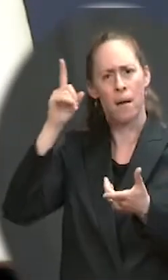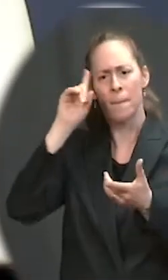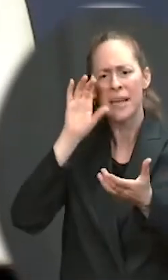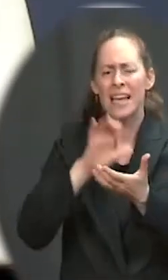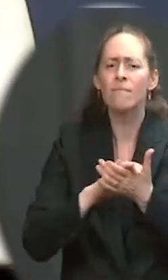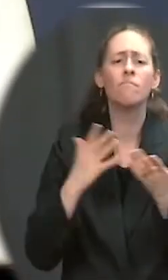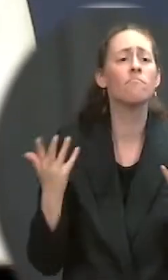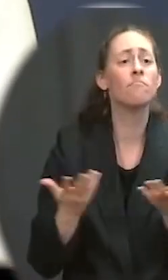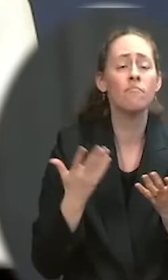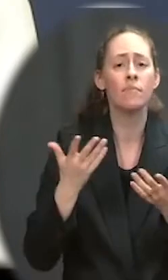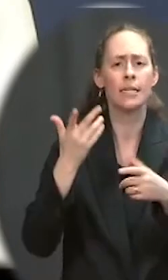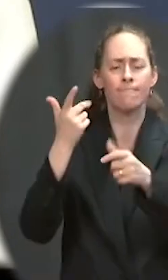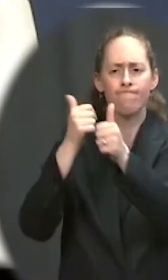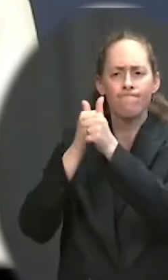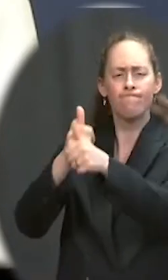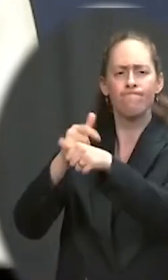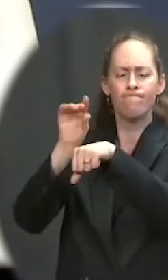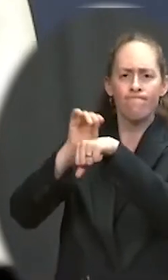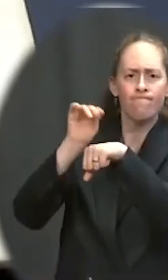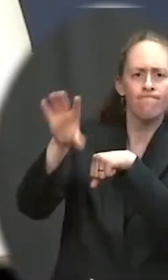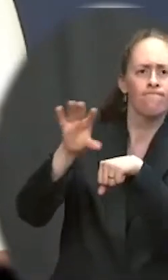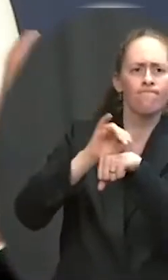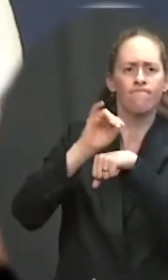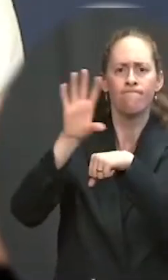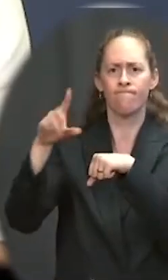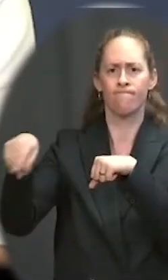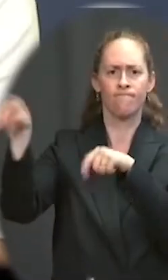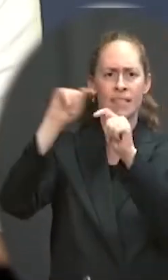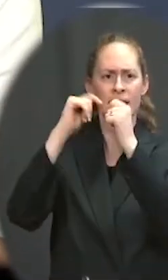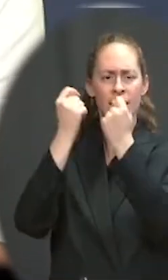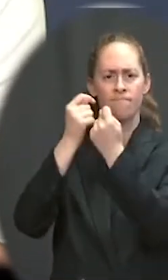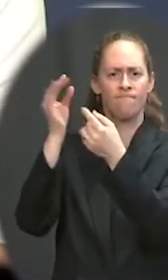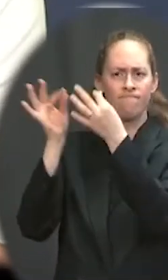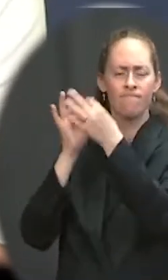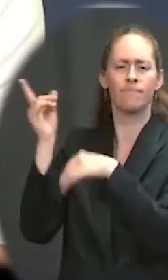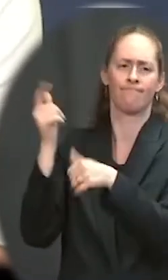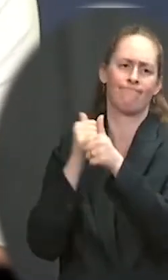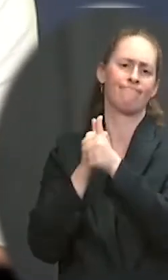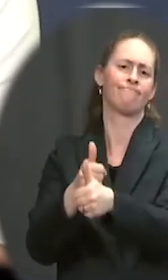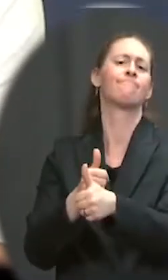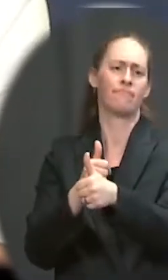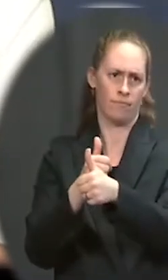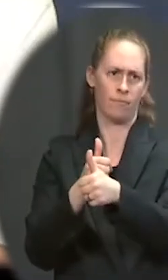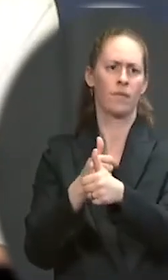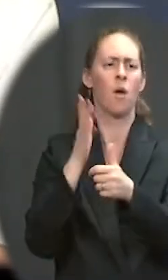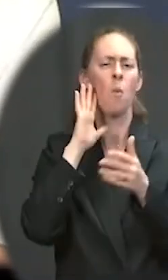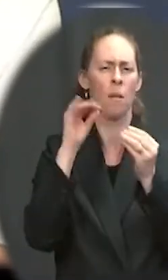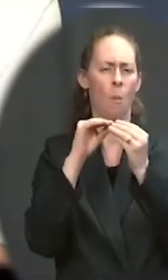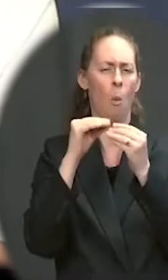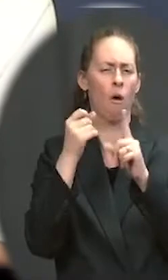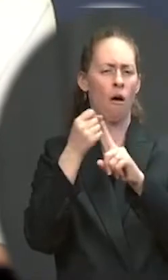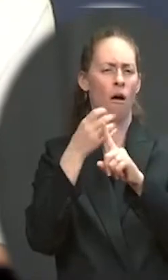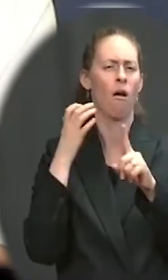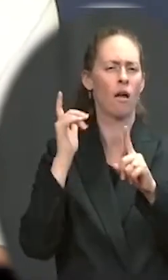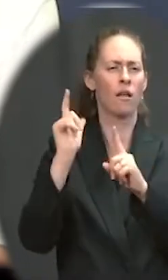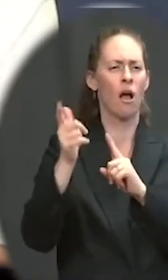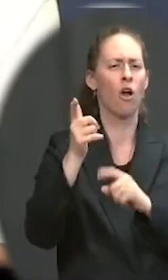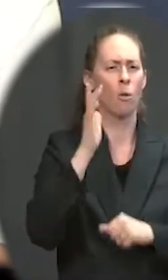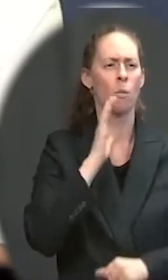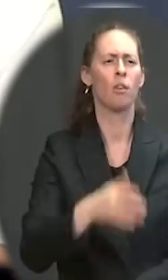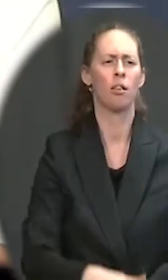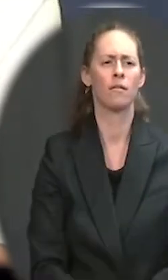been the process that's been ongoing over the last several weeks. And I expect we'll have more to say quite soon. It's also important to note, just